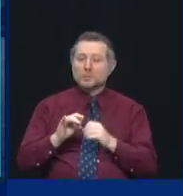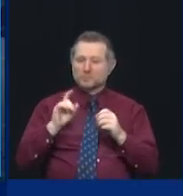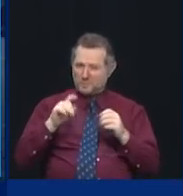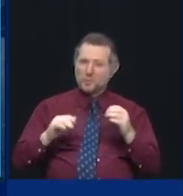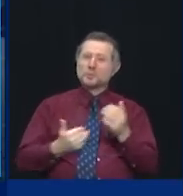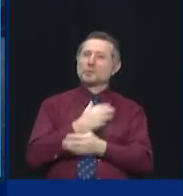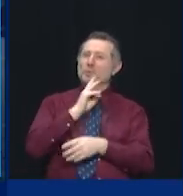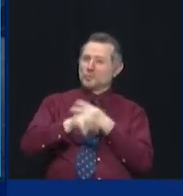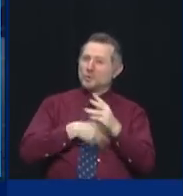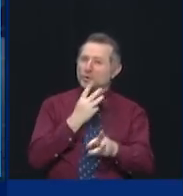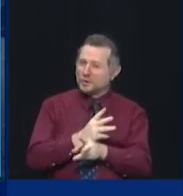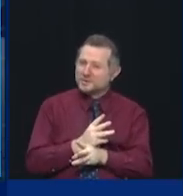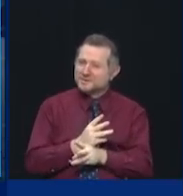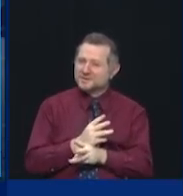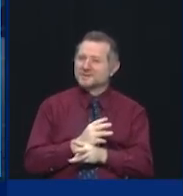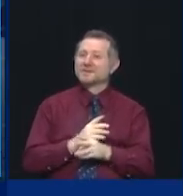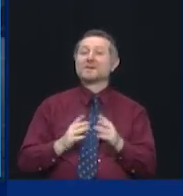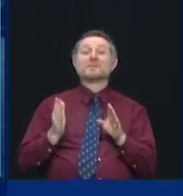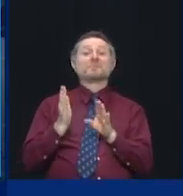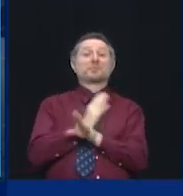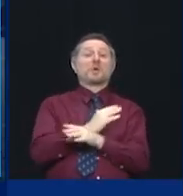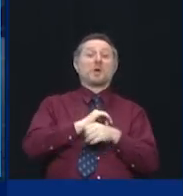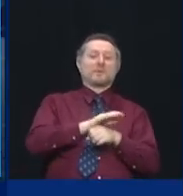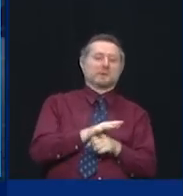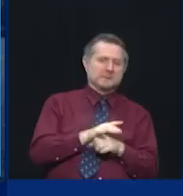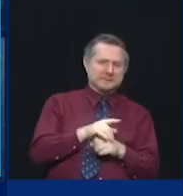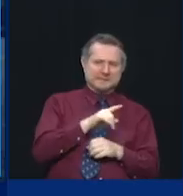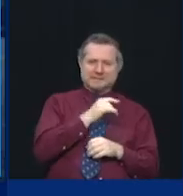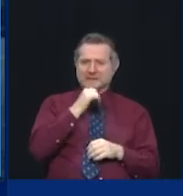yesterday. Tomorrow's different.